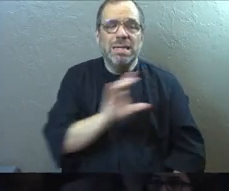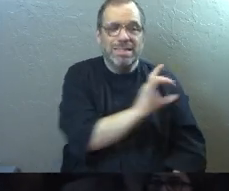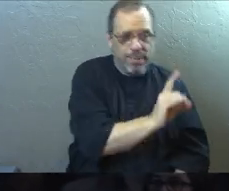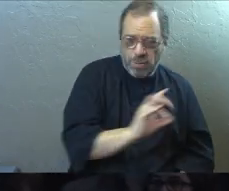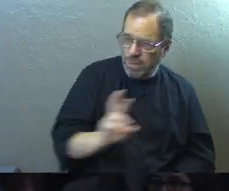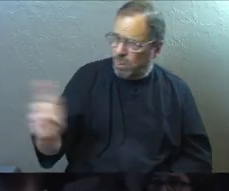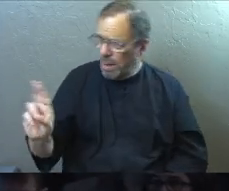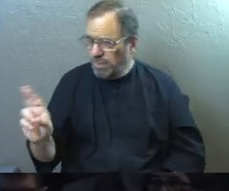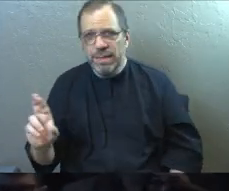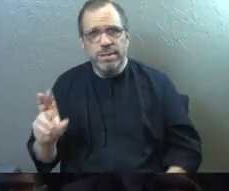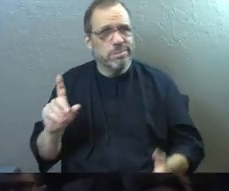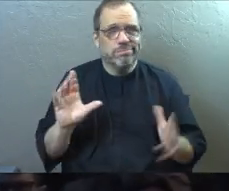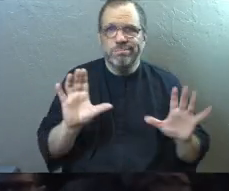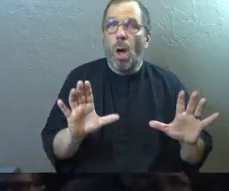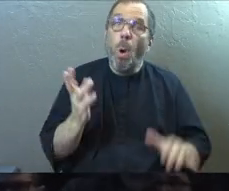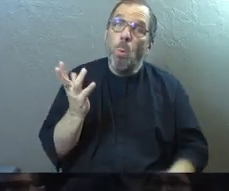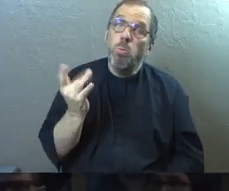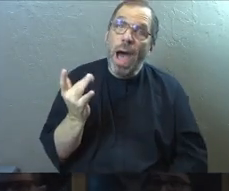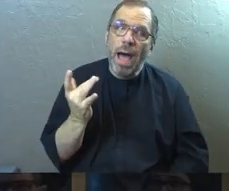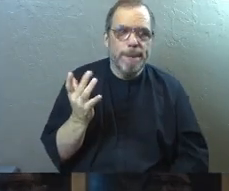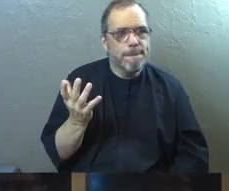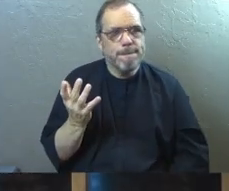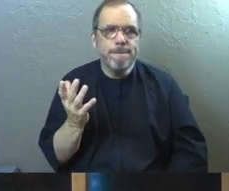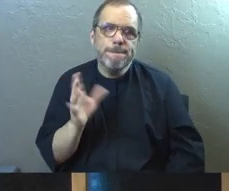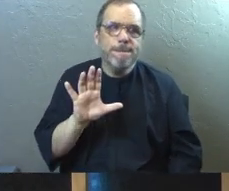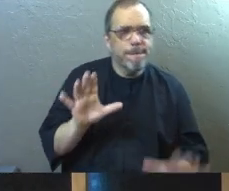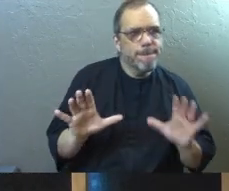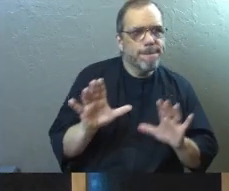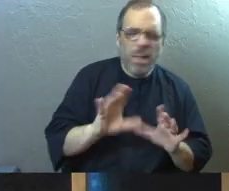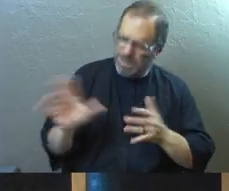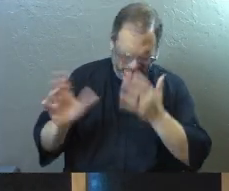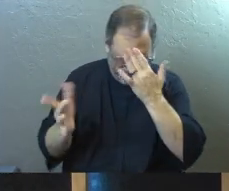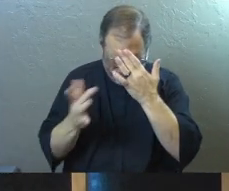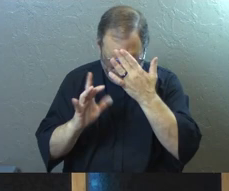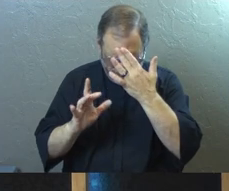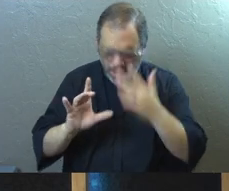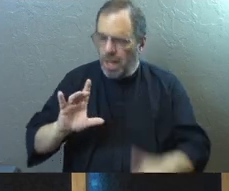I don't think he's calling you to that because they're so big. It's so...